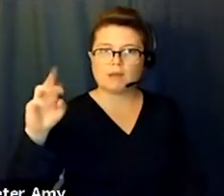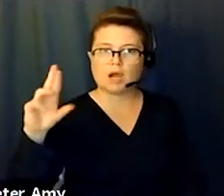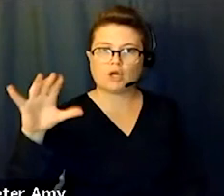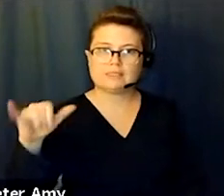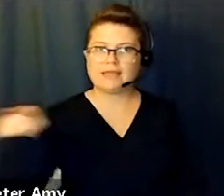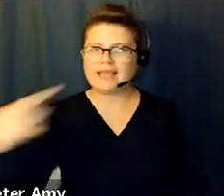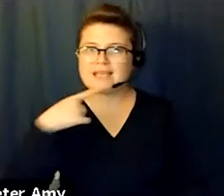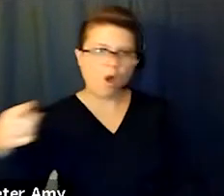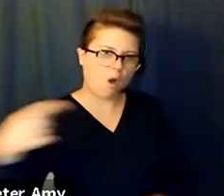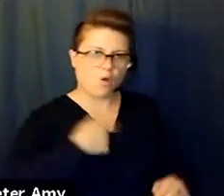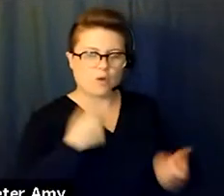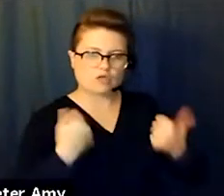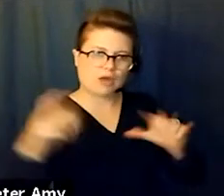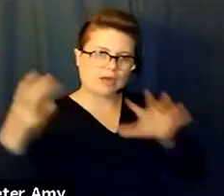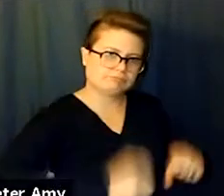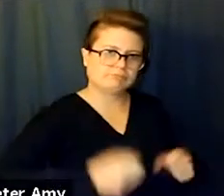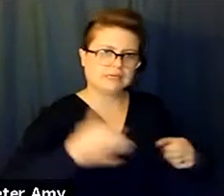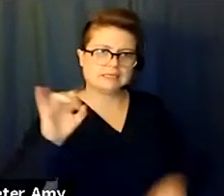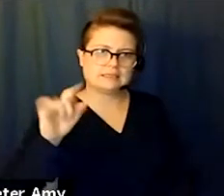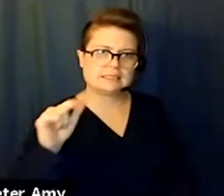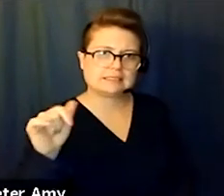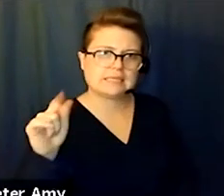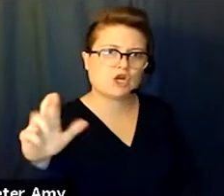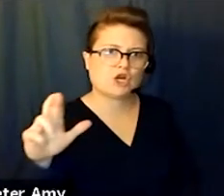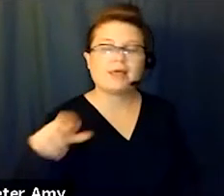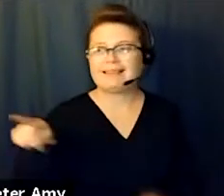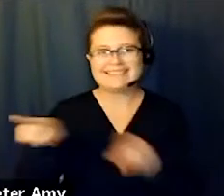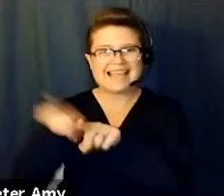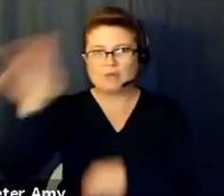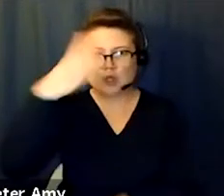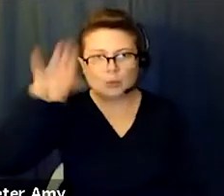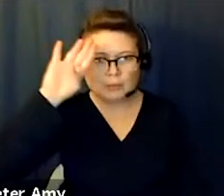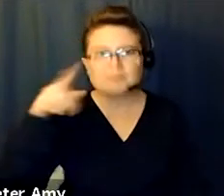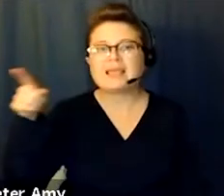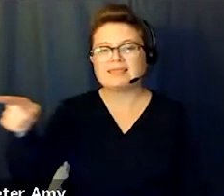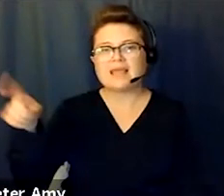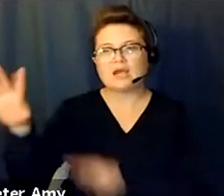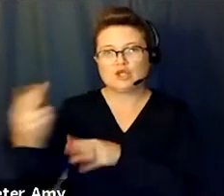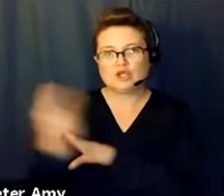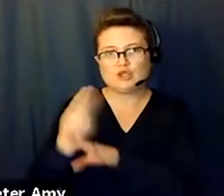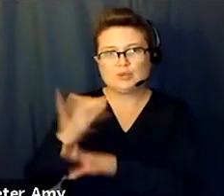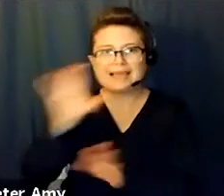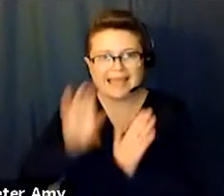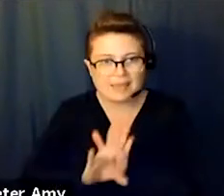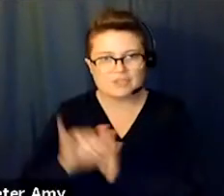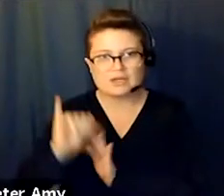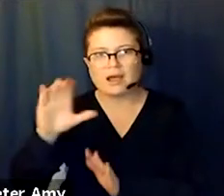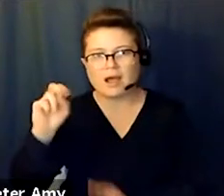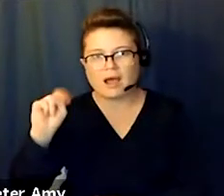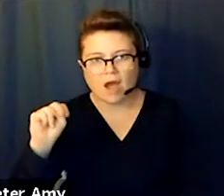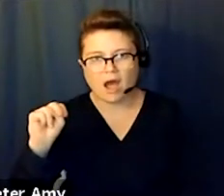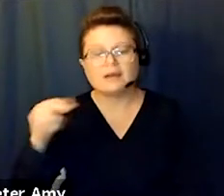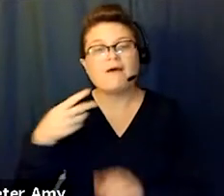a dictator. They're saying the same about Venezuela and Cuba. They're appropriating the images, the iconography of the